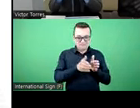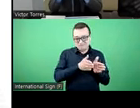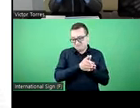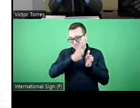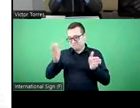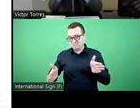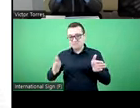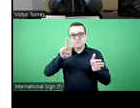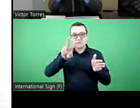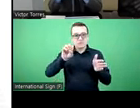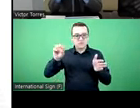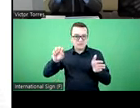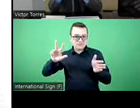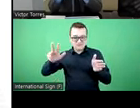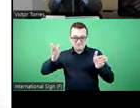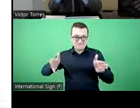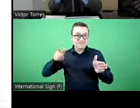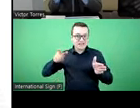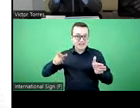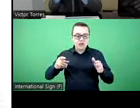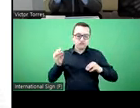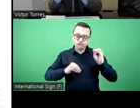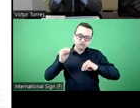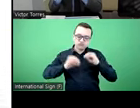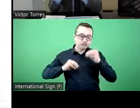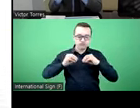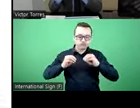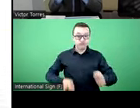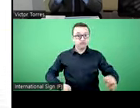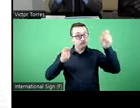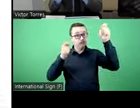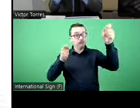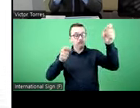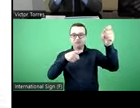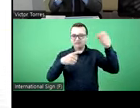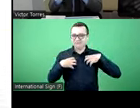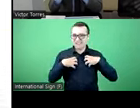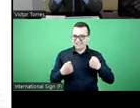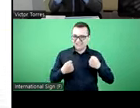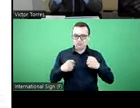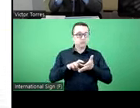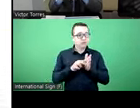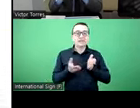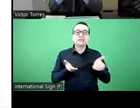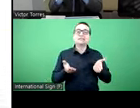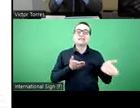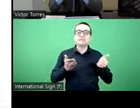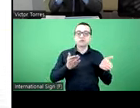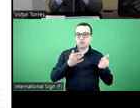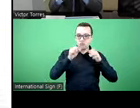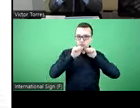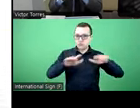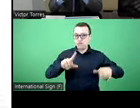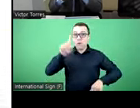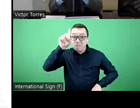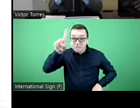by a first period where the reforms were designed and implemented and health is understood as